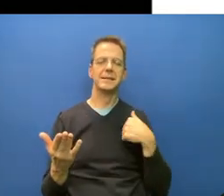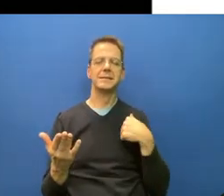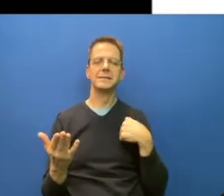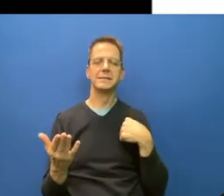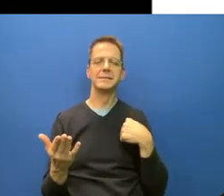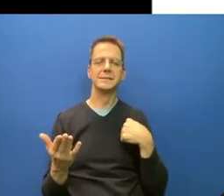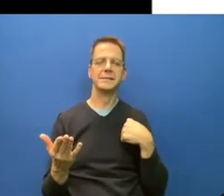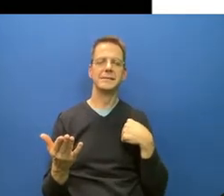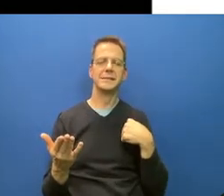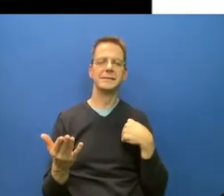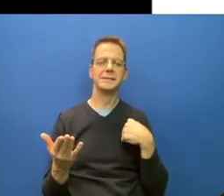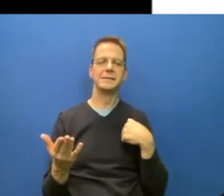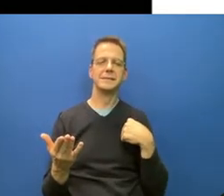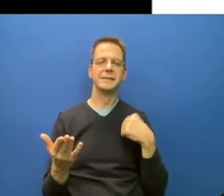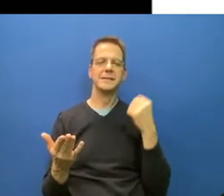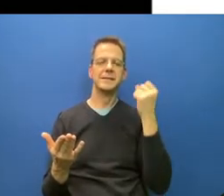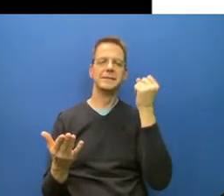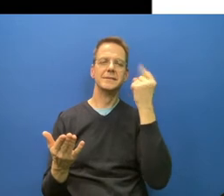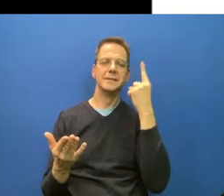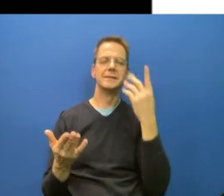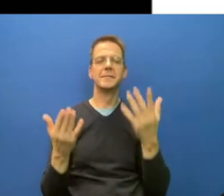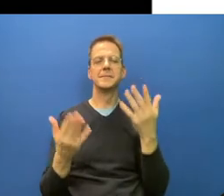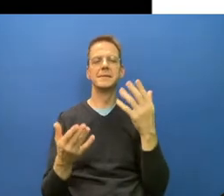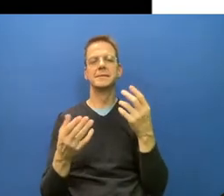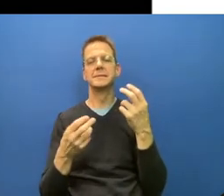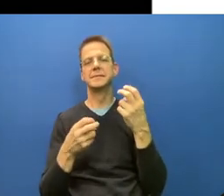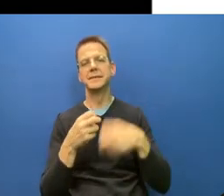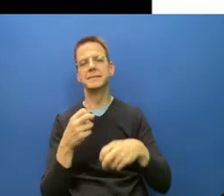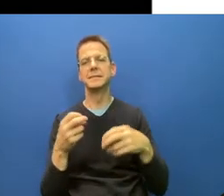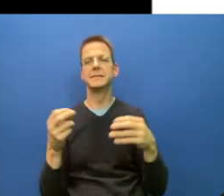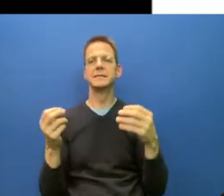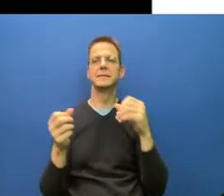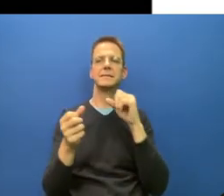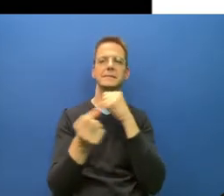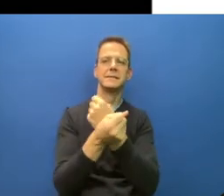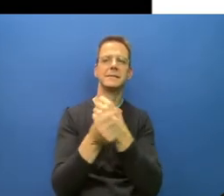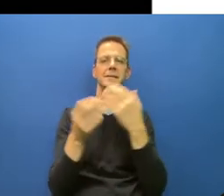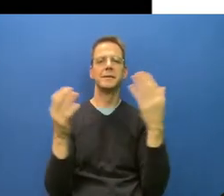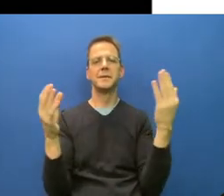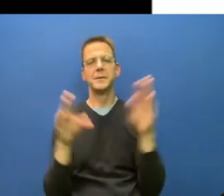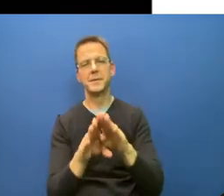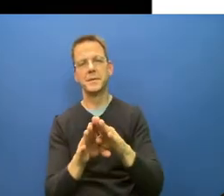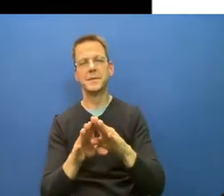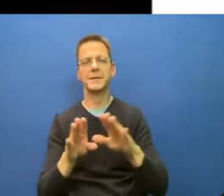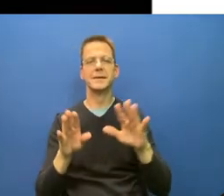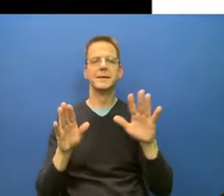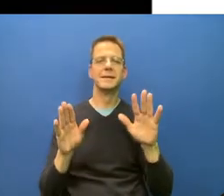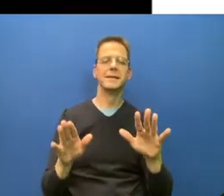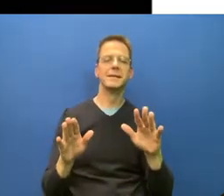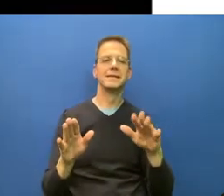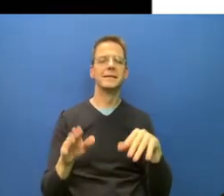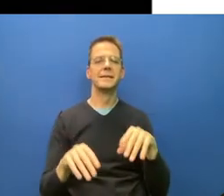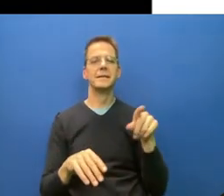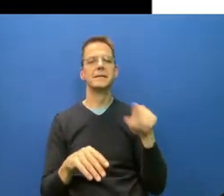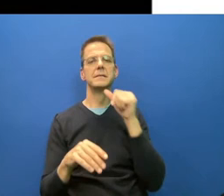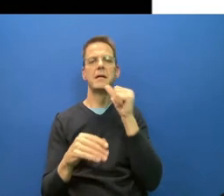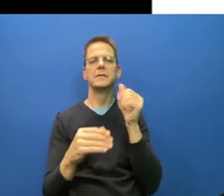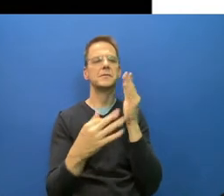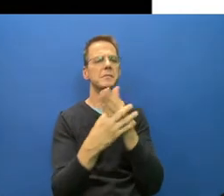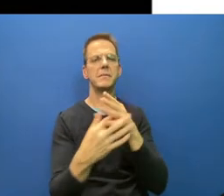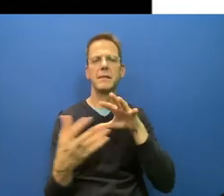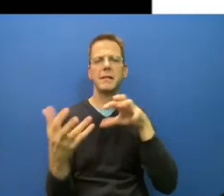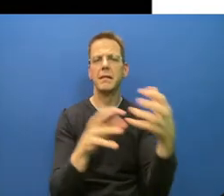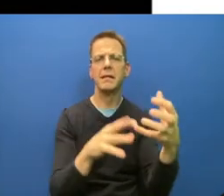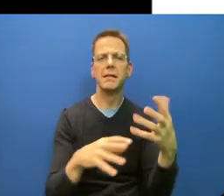on. But we have this non-disruptive, low discomfort tools like vaccine boosters, airborne precautions and rapid tests that could be